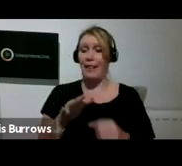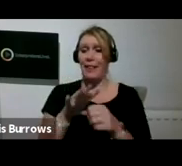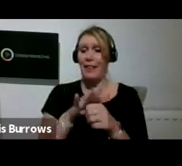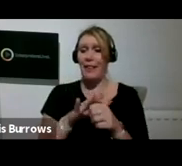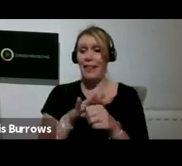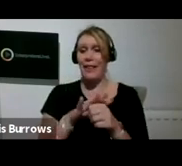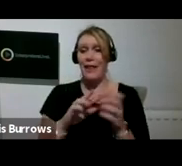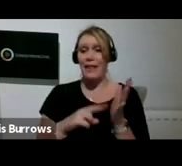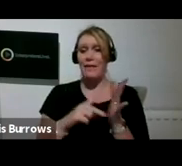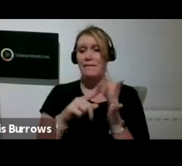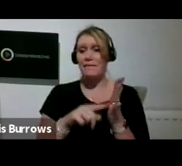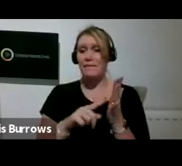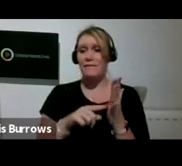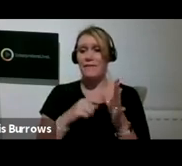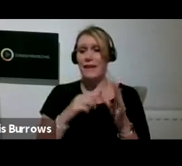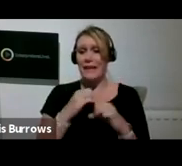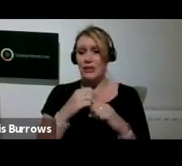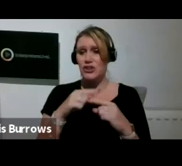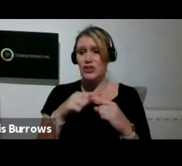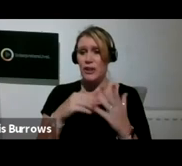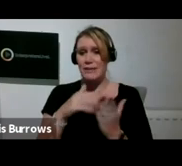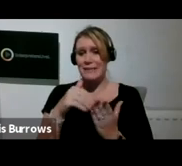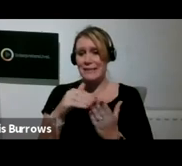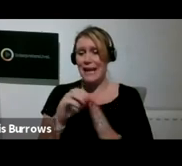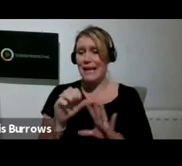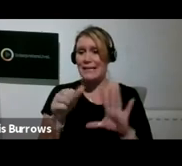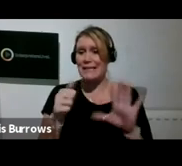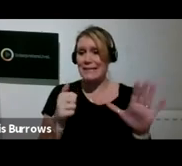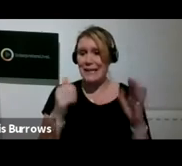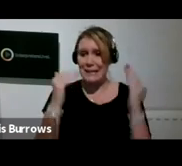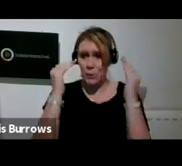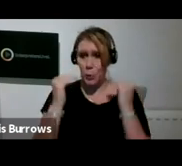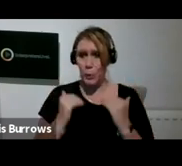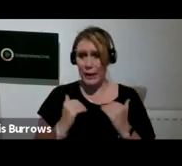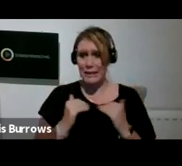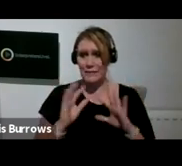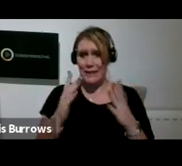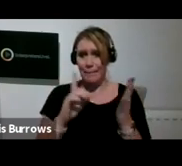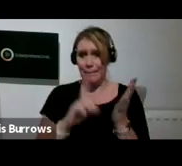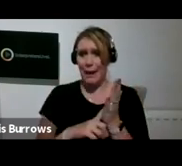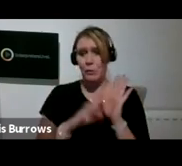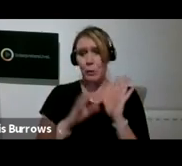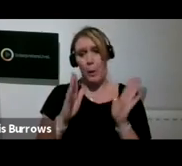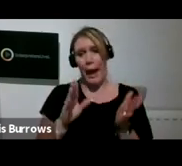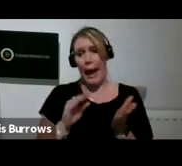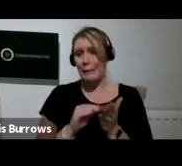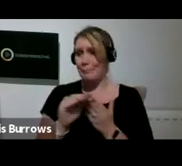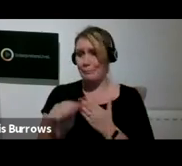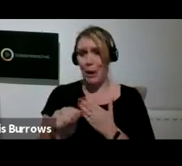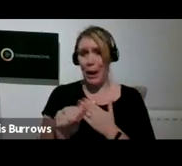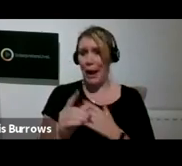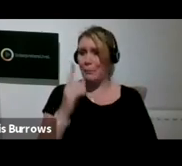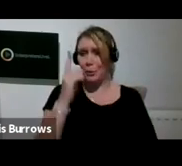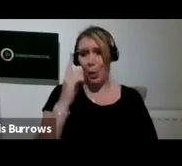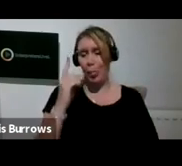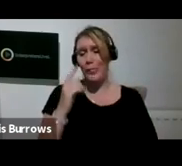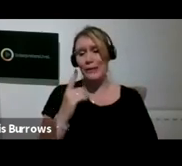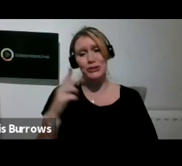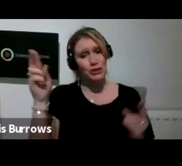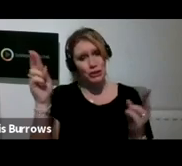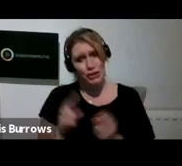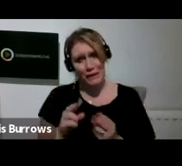wigs, blonde wigs for a tenner, I think. So I had to have those, obviously. Much cheaper up here wigs. And